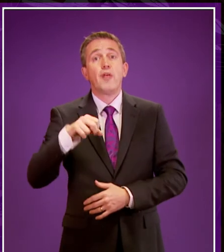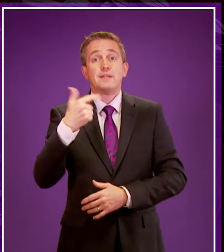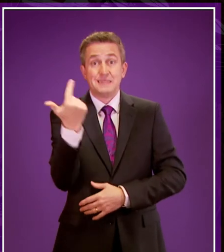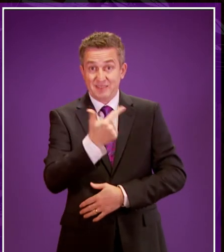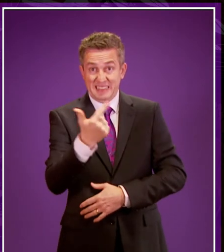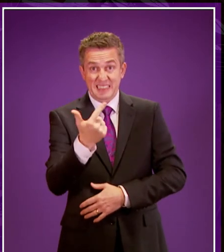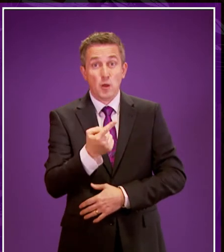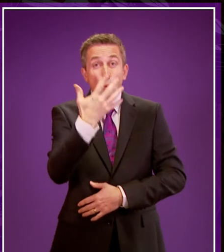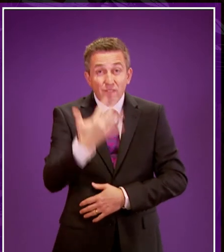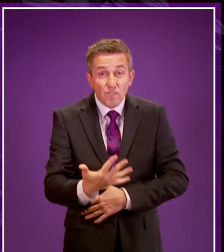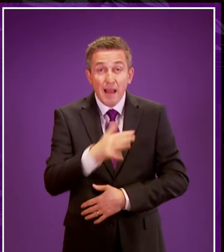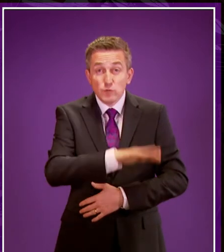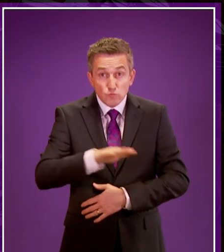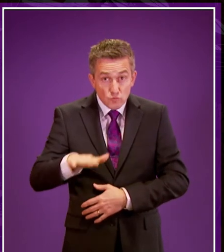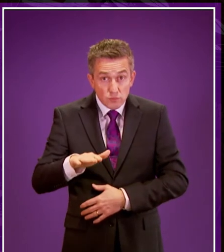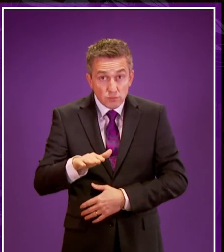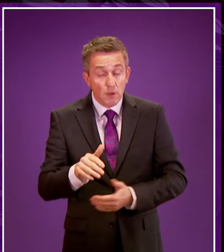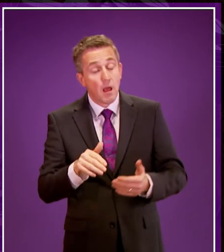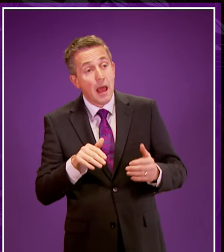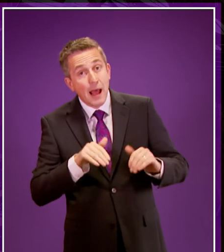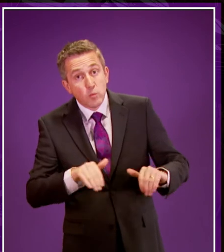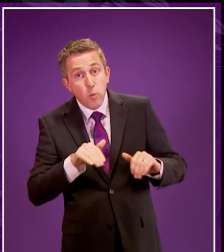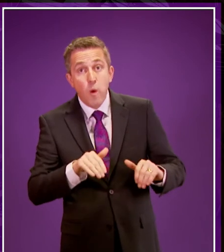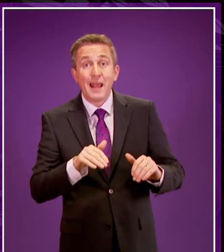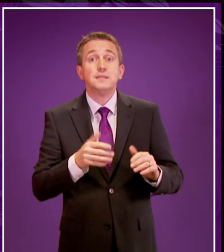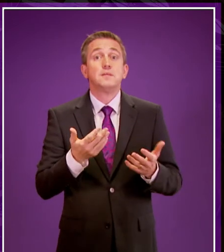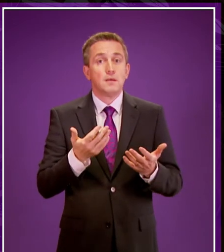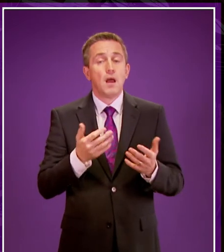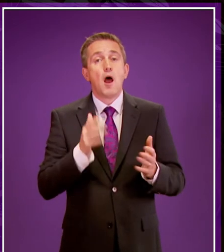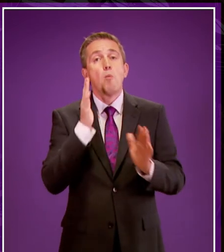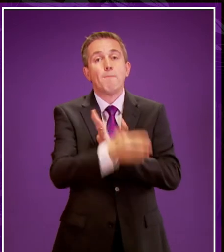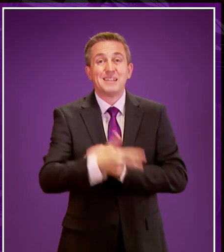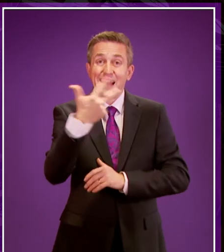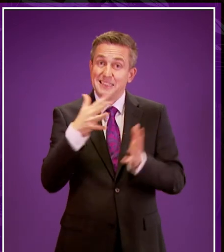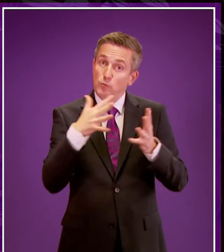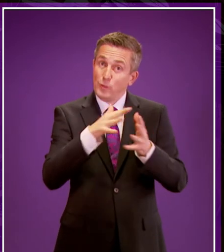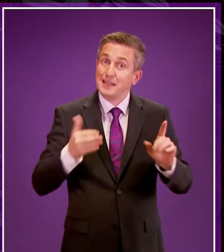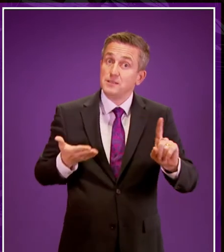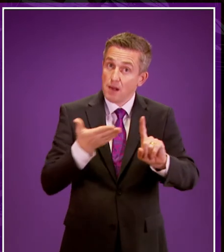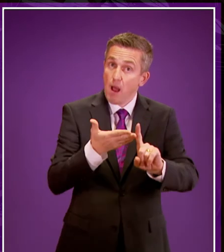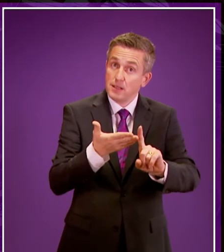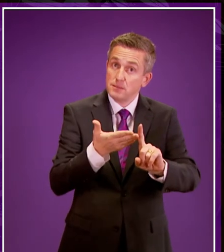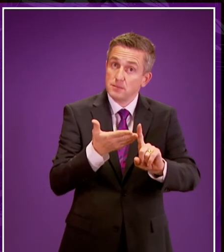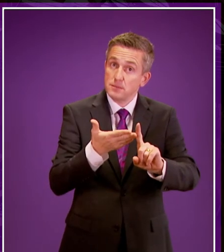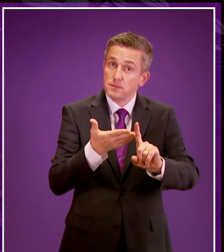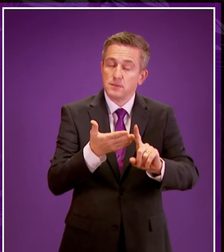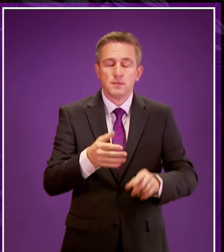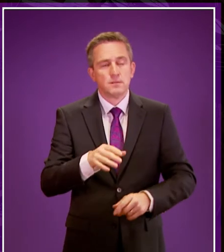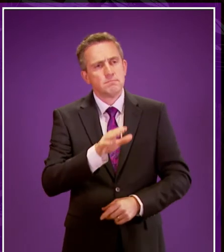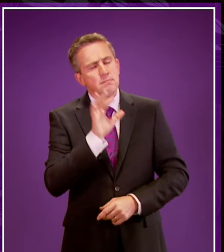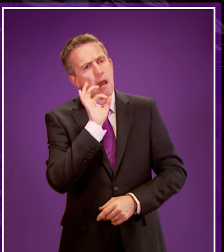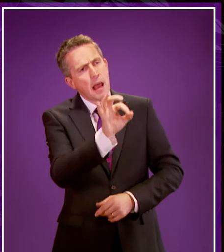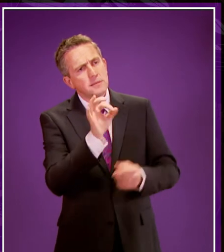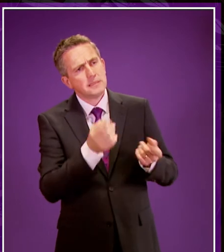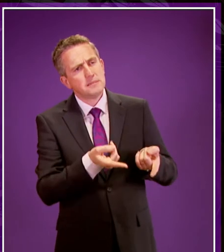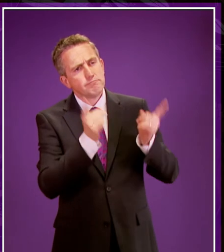five children did not begin their treatment at CAMHS services within the 18 week target. So can I ask the Cabinet Secretary, what